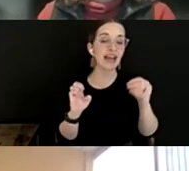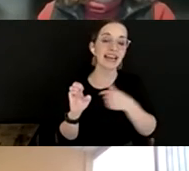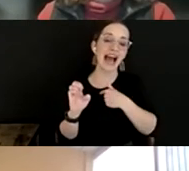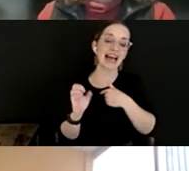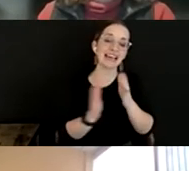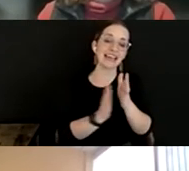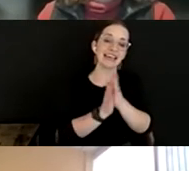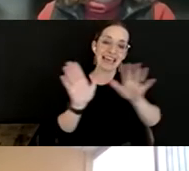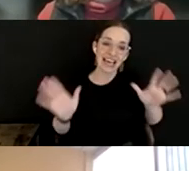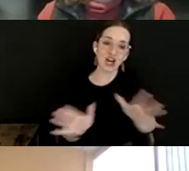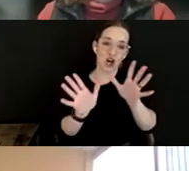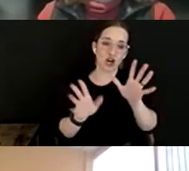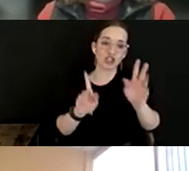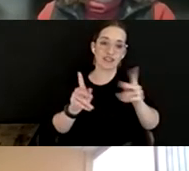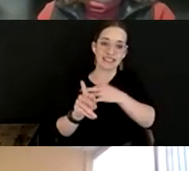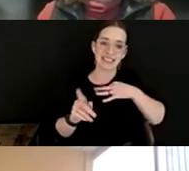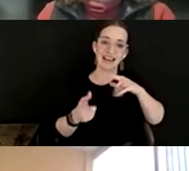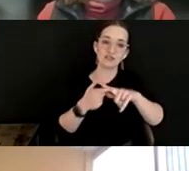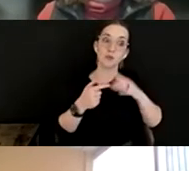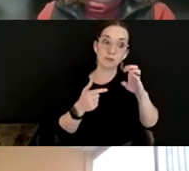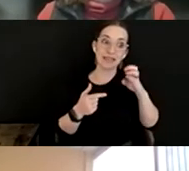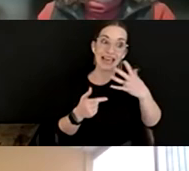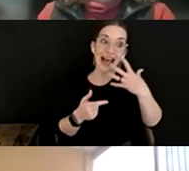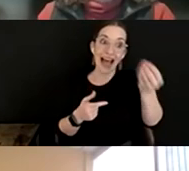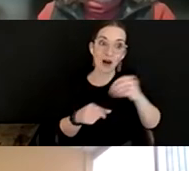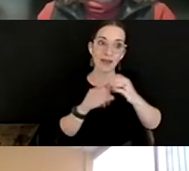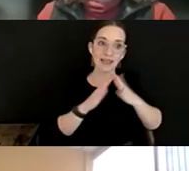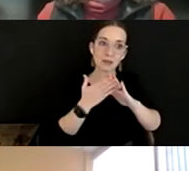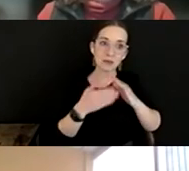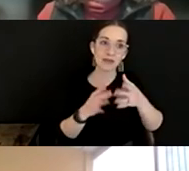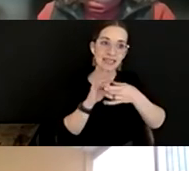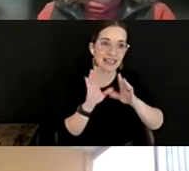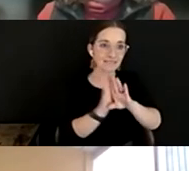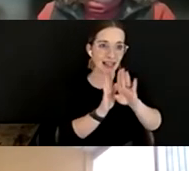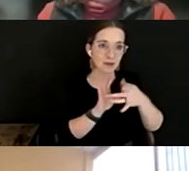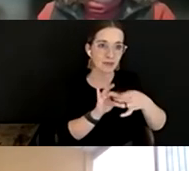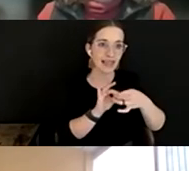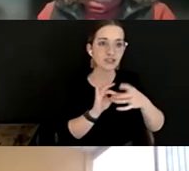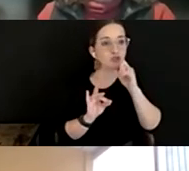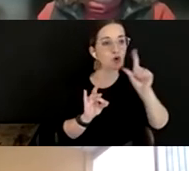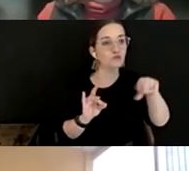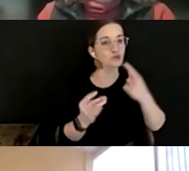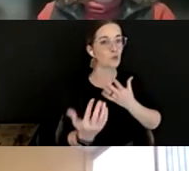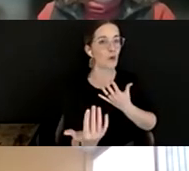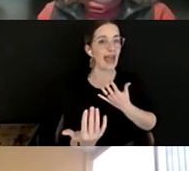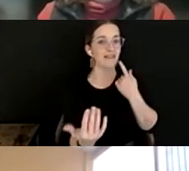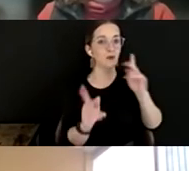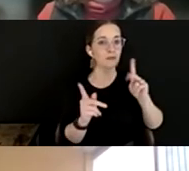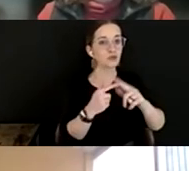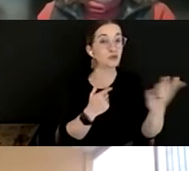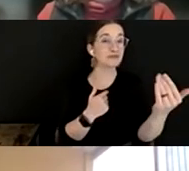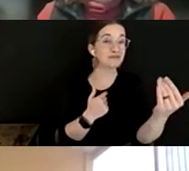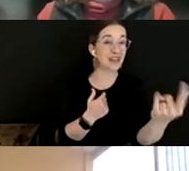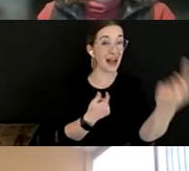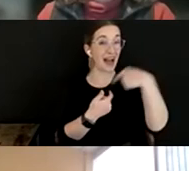developing relationships so that it wasn't just waiting for people to come to us, but really being proactive in terms of